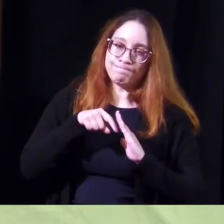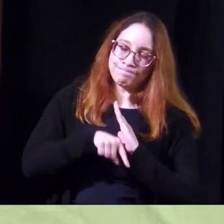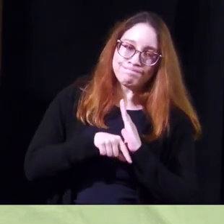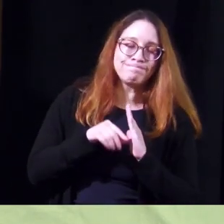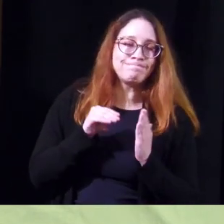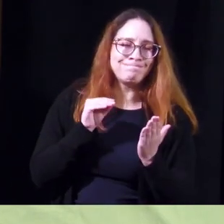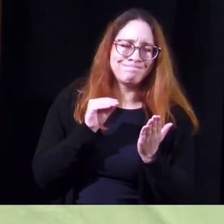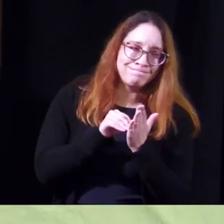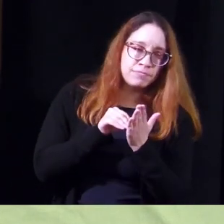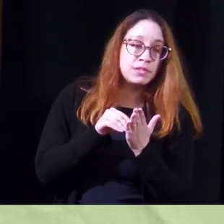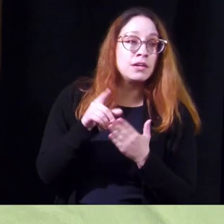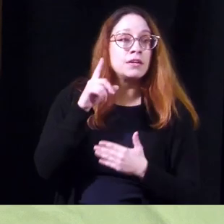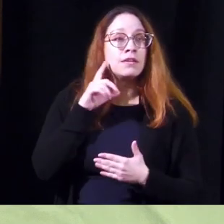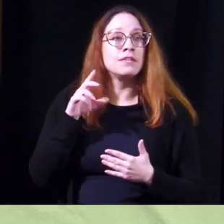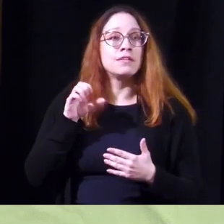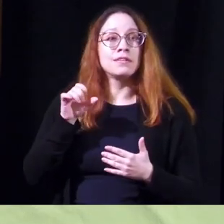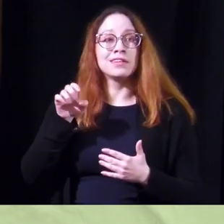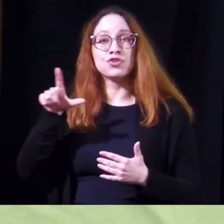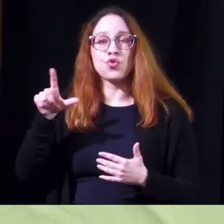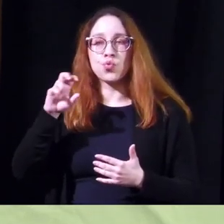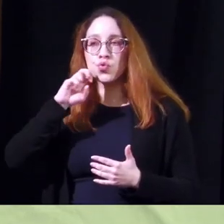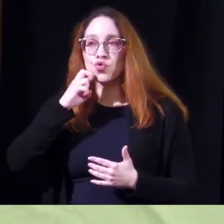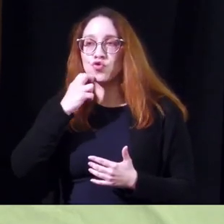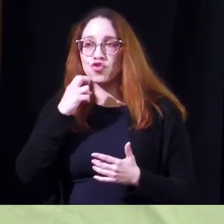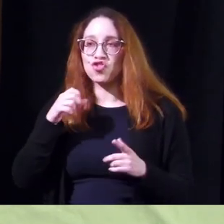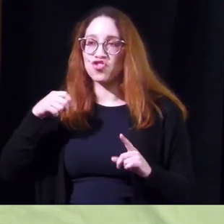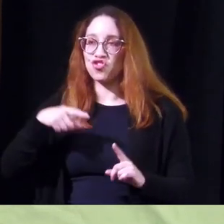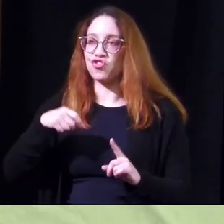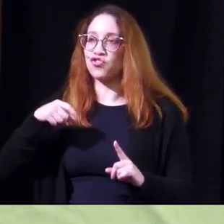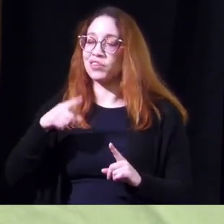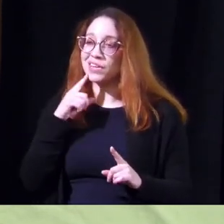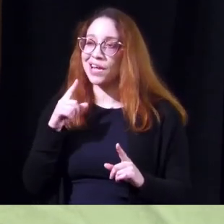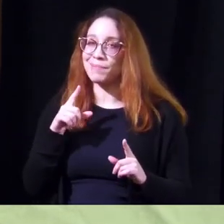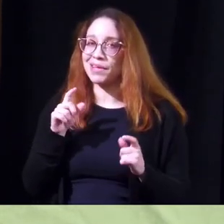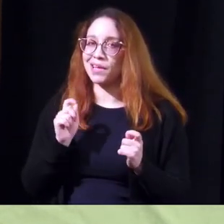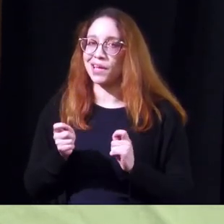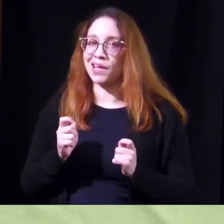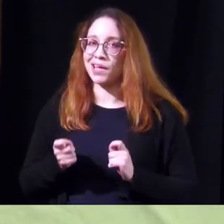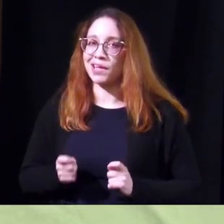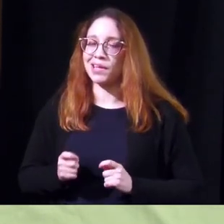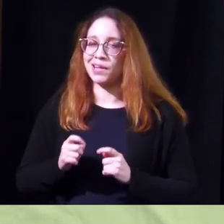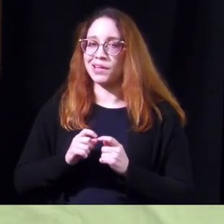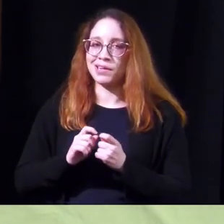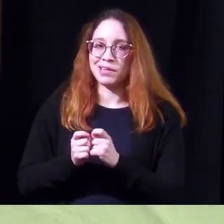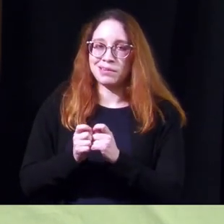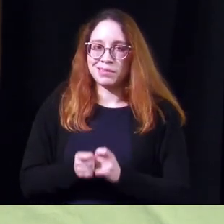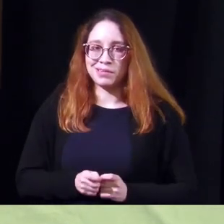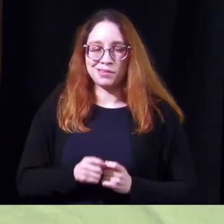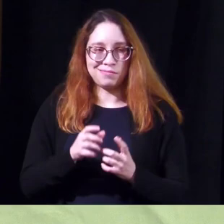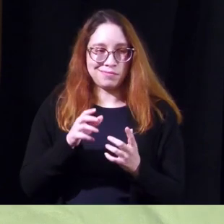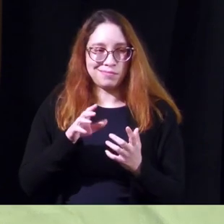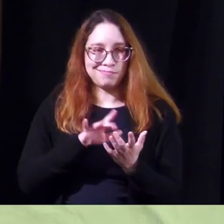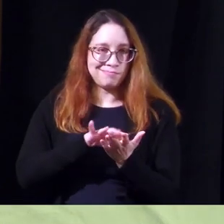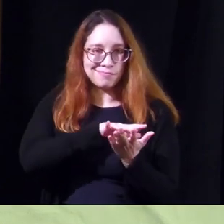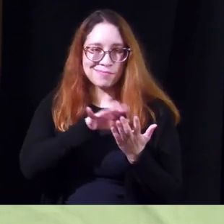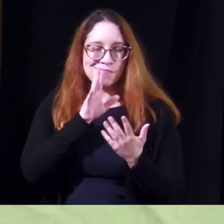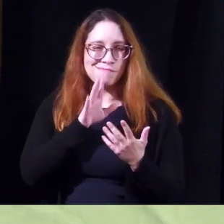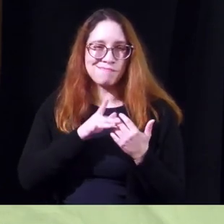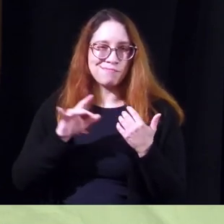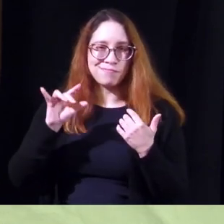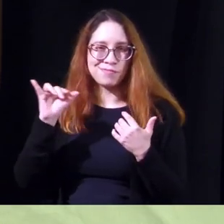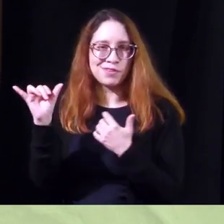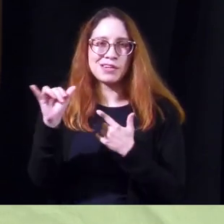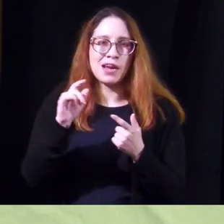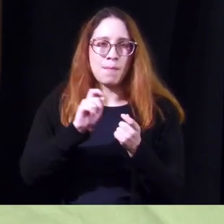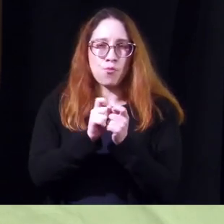the sacral nerve stimulator uh has to be can be reprogrammed and there's so many there's almost an infinite infinite